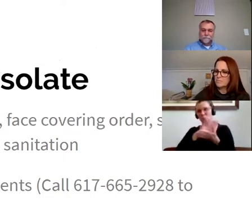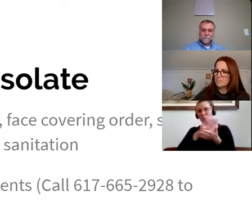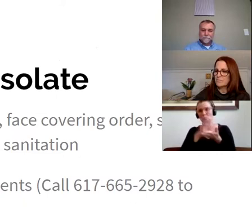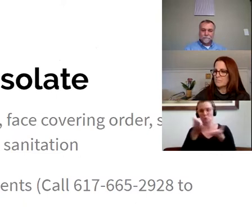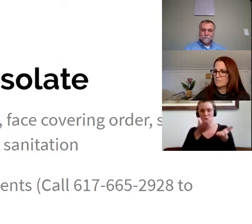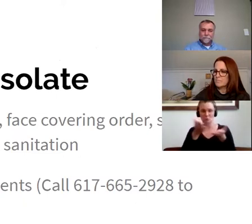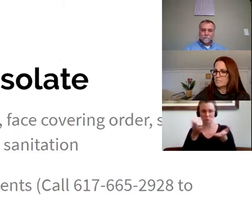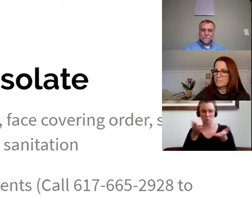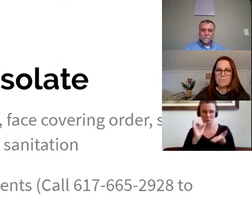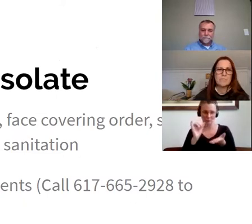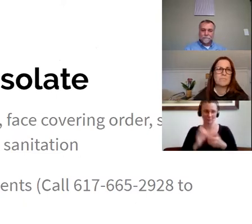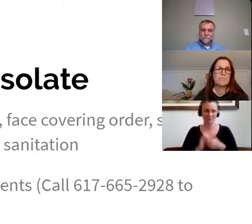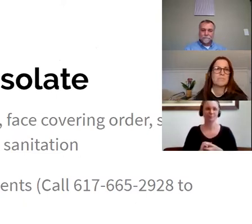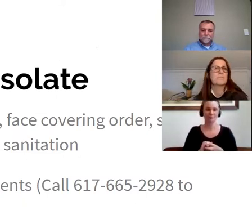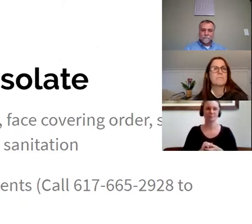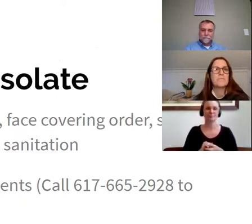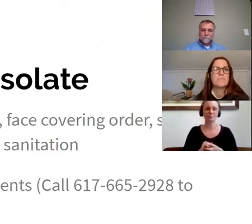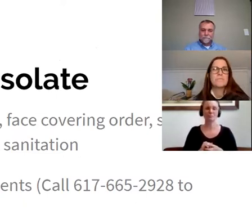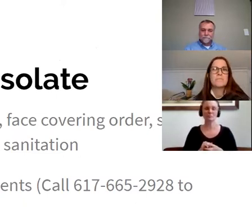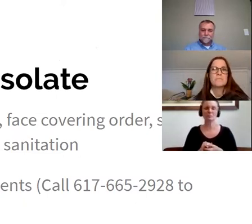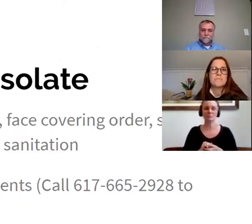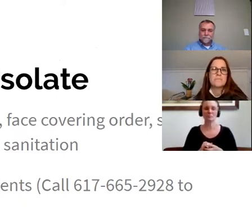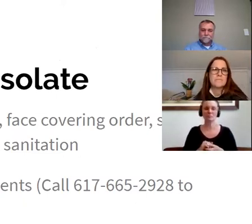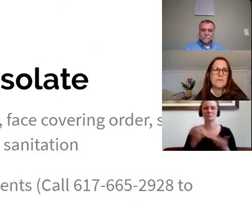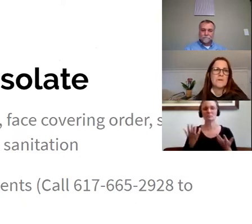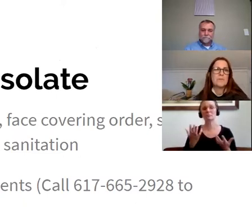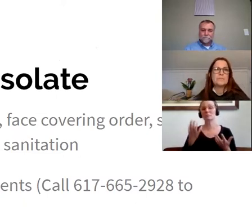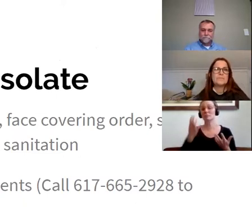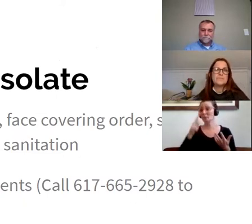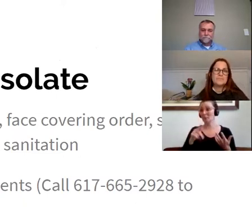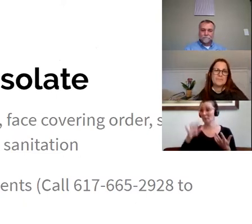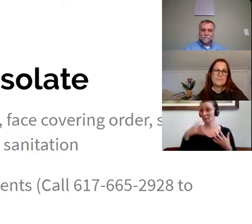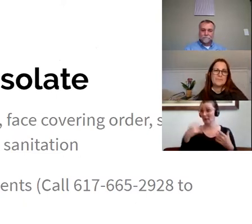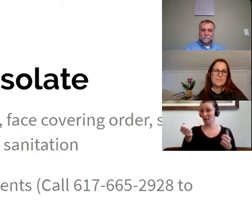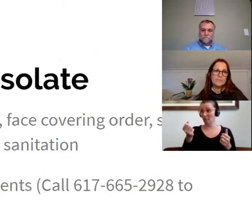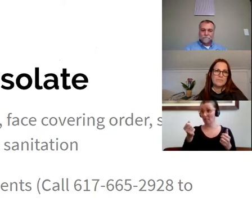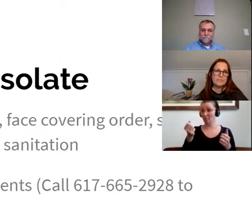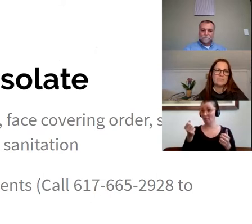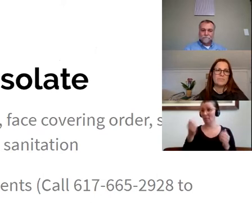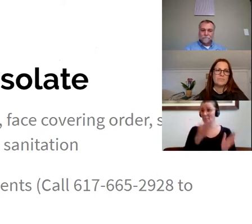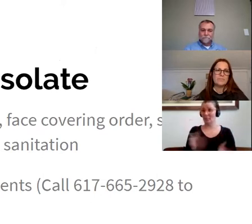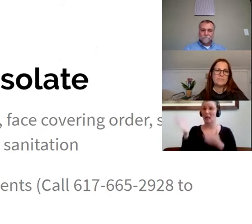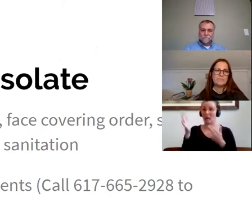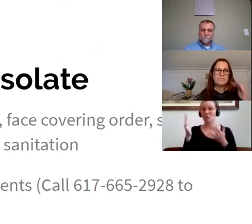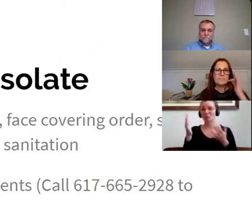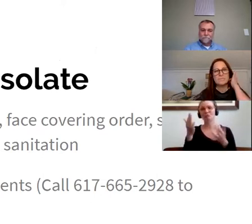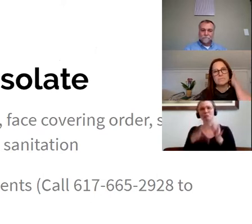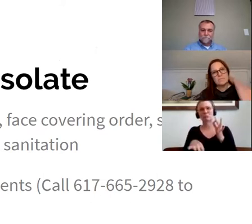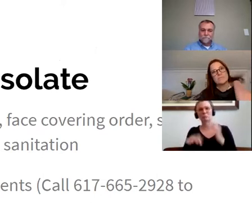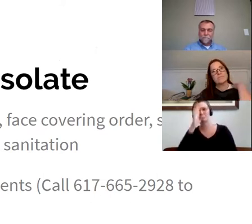But, you know, our public health strategy is pretty simple and it's pretty straightforward.